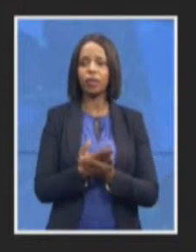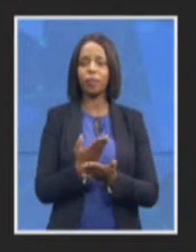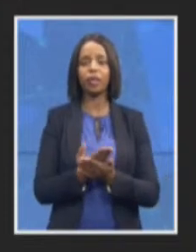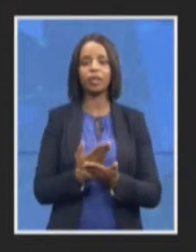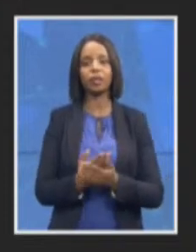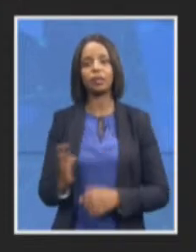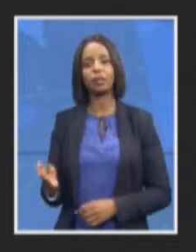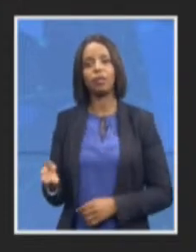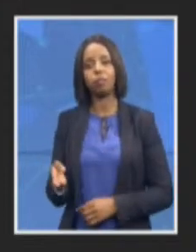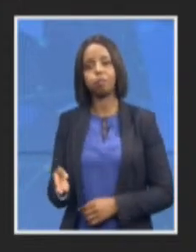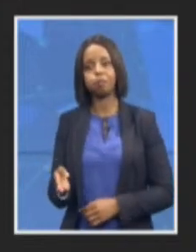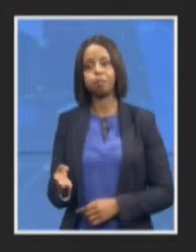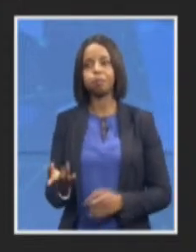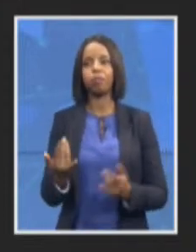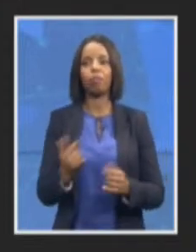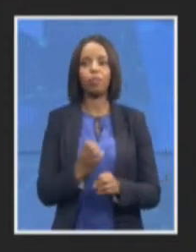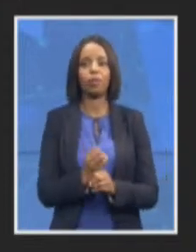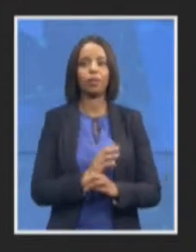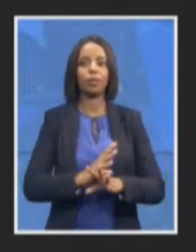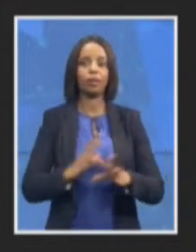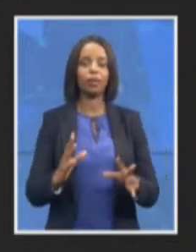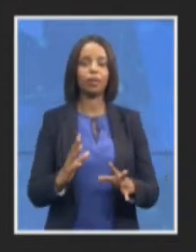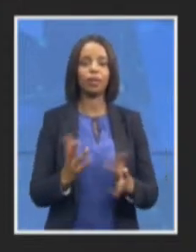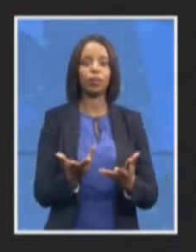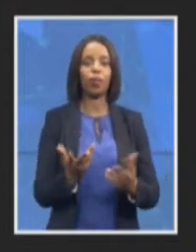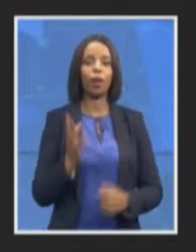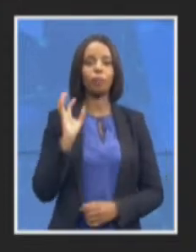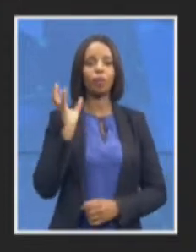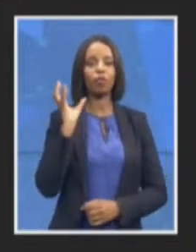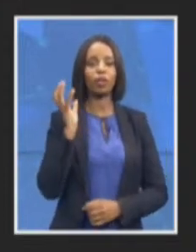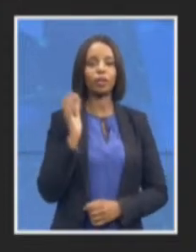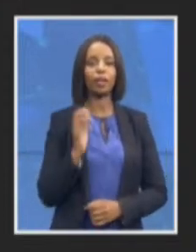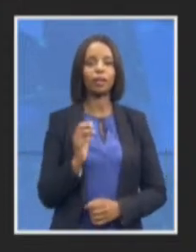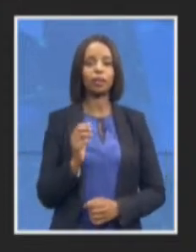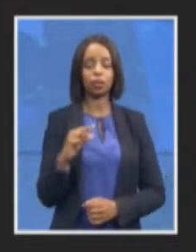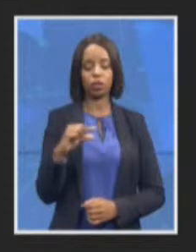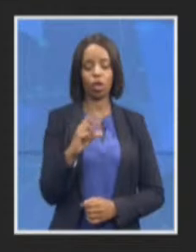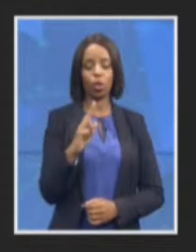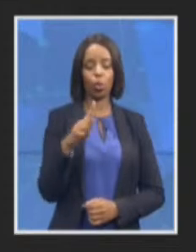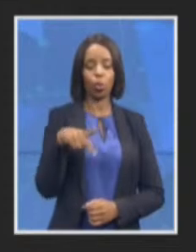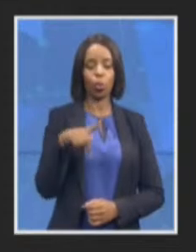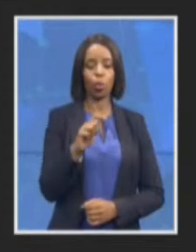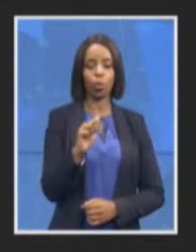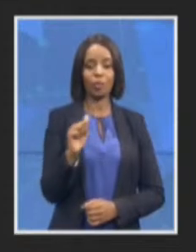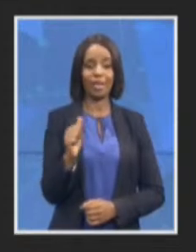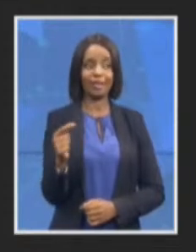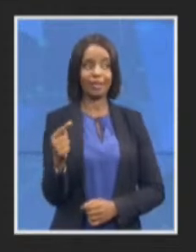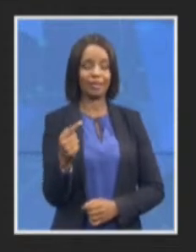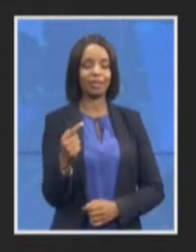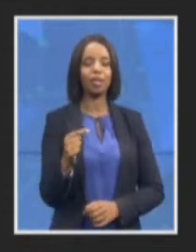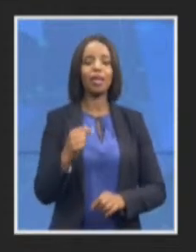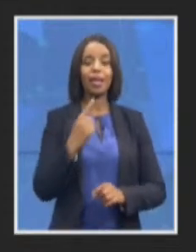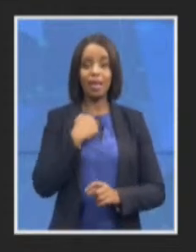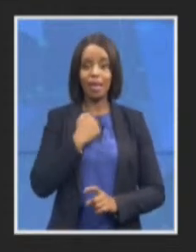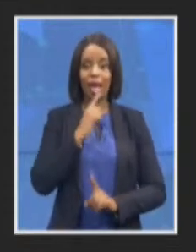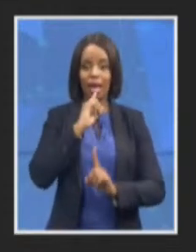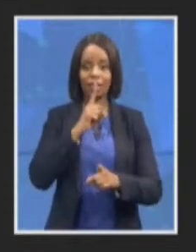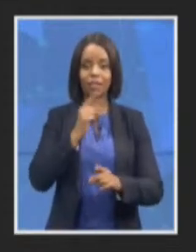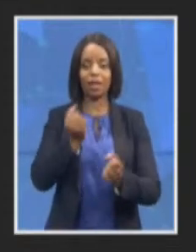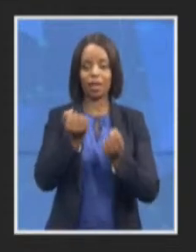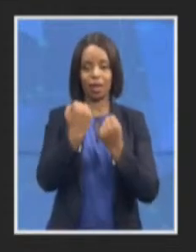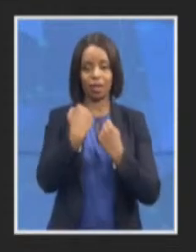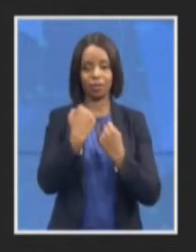litigate with the Guptas the answer is yes because currently where we stand